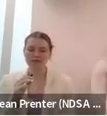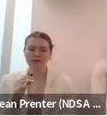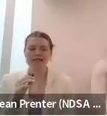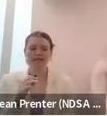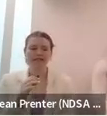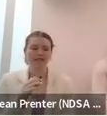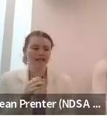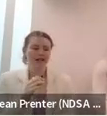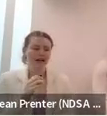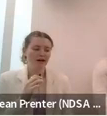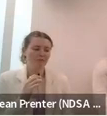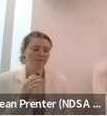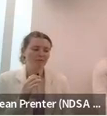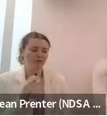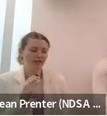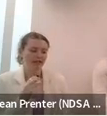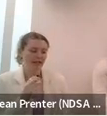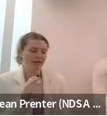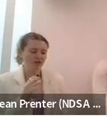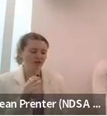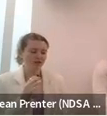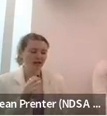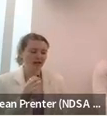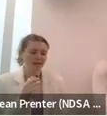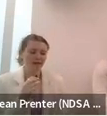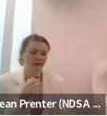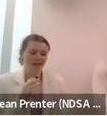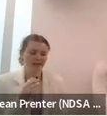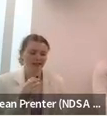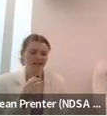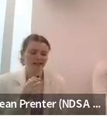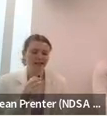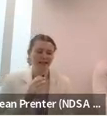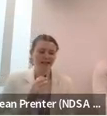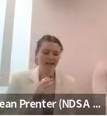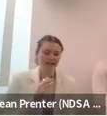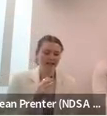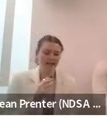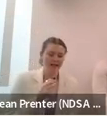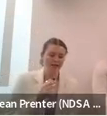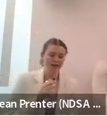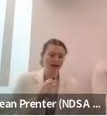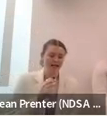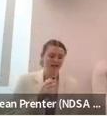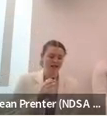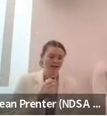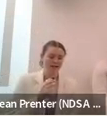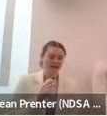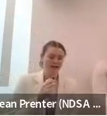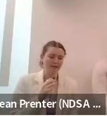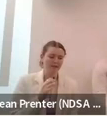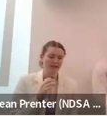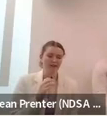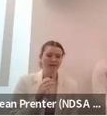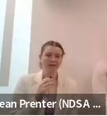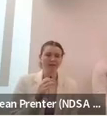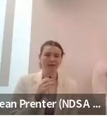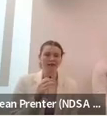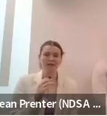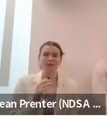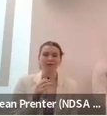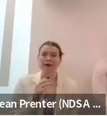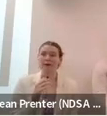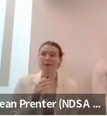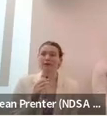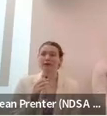websites our social media um we're very lucky shawn and i to be co-presents this year that we have our agm um early